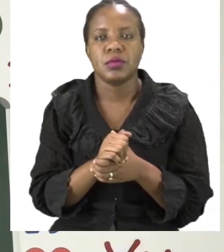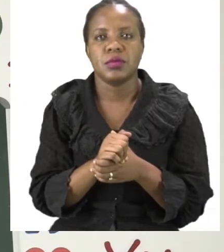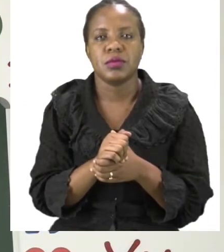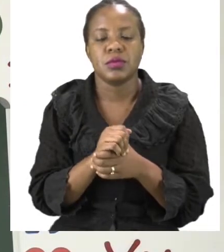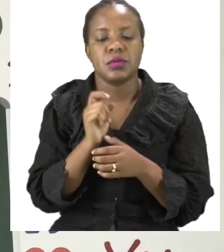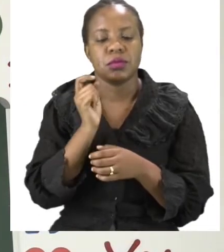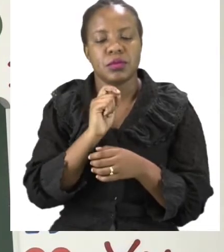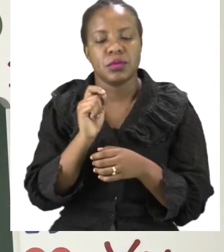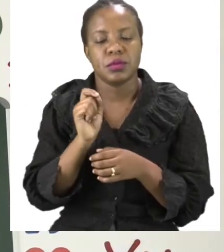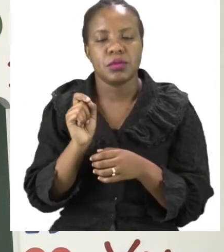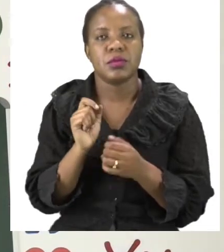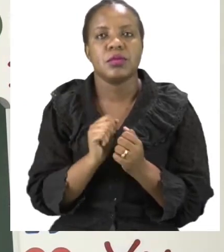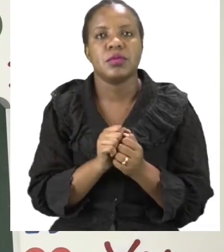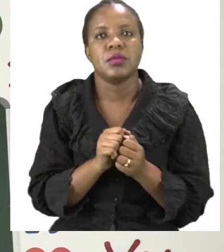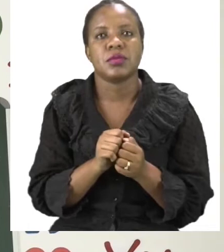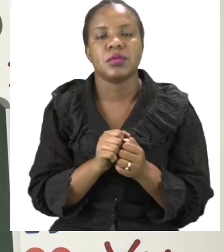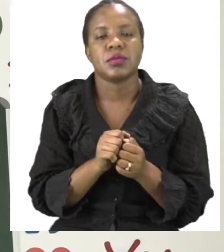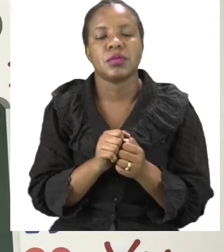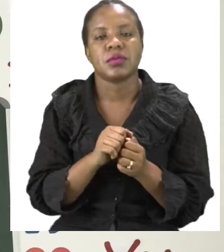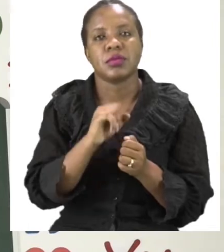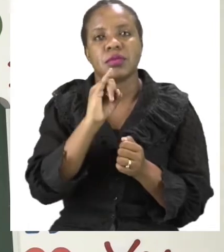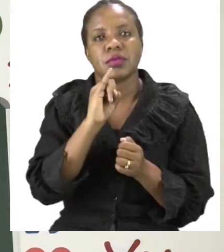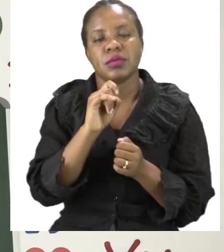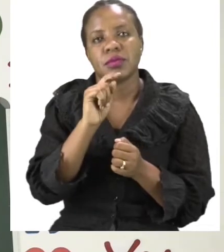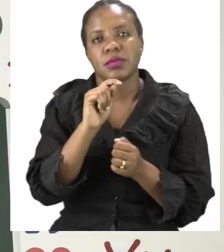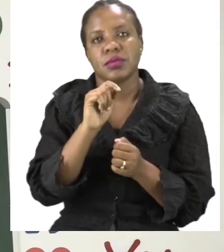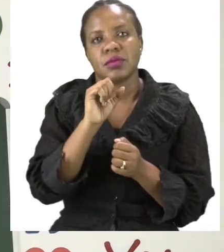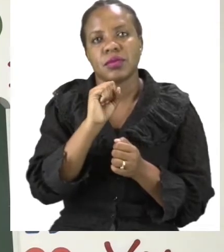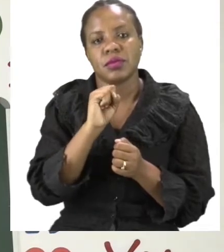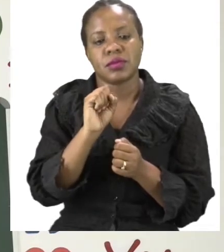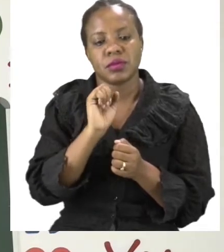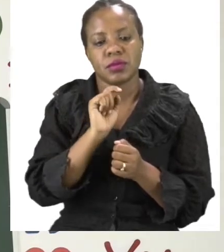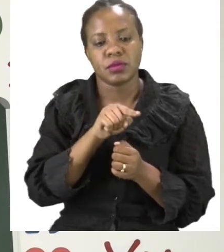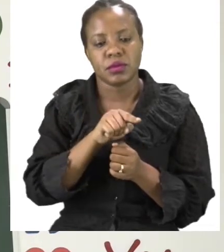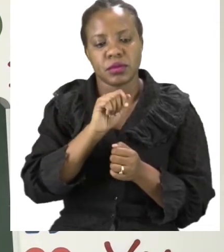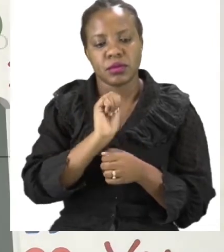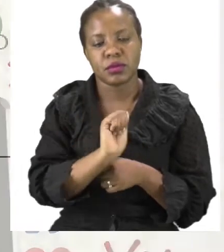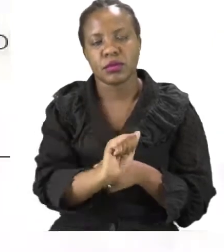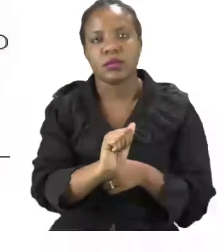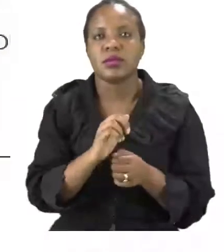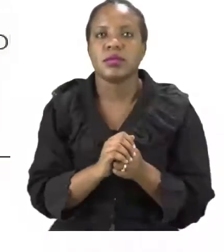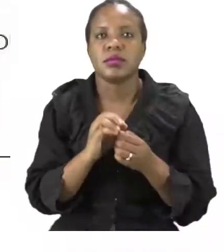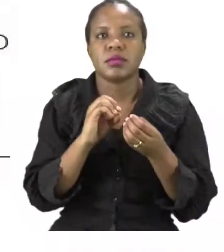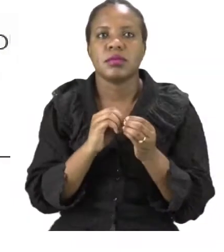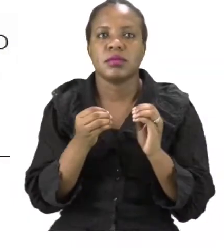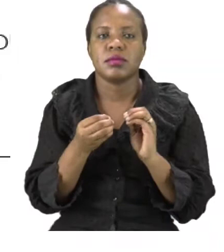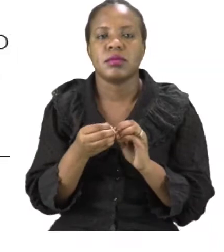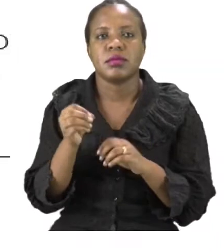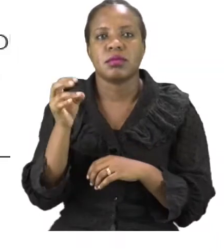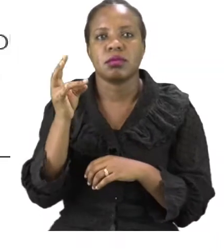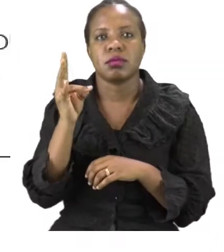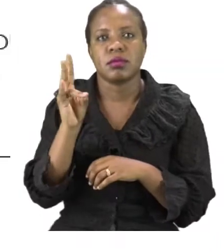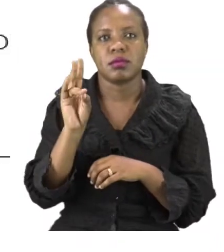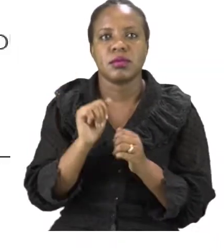first it's. Now let's take a look at number 7. Number 7